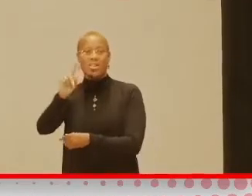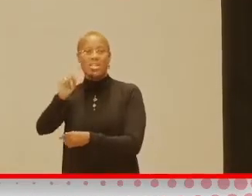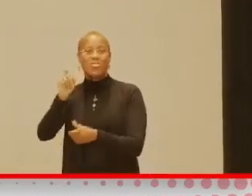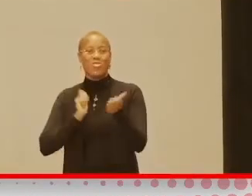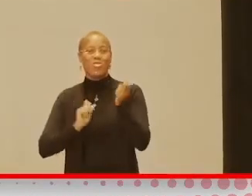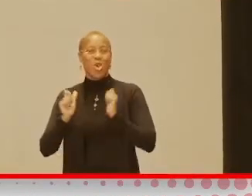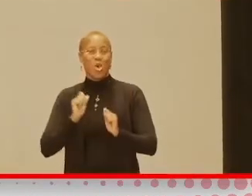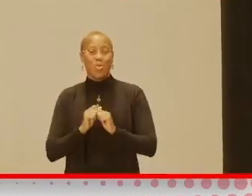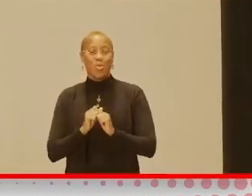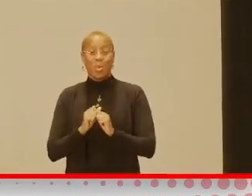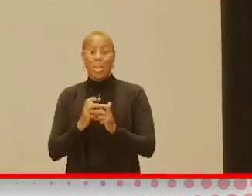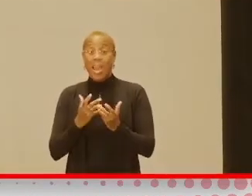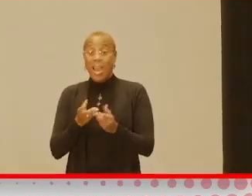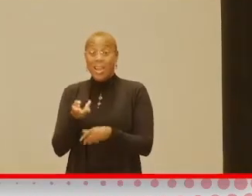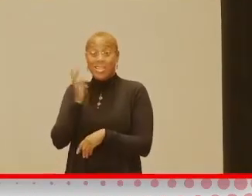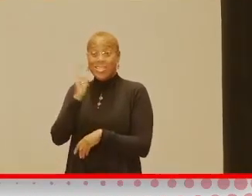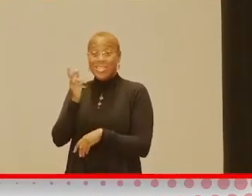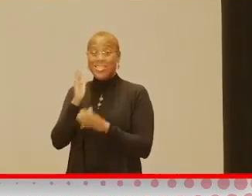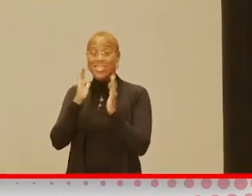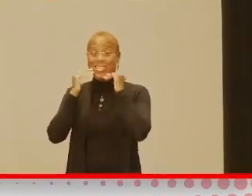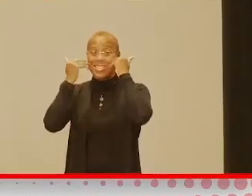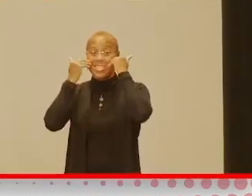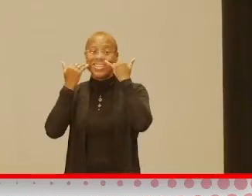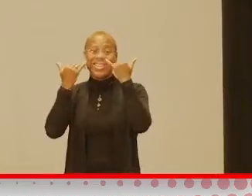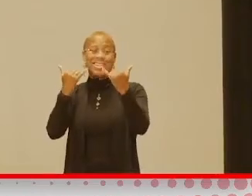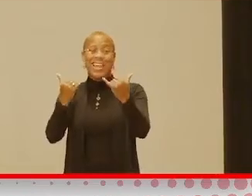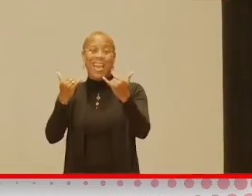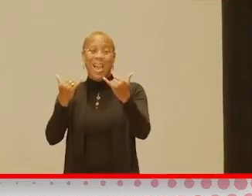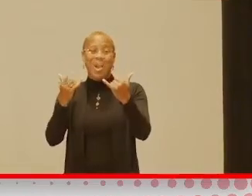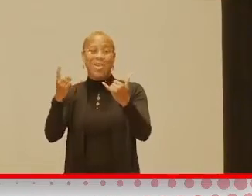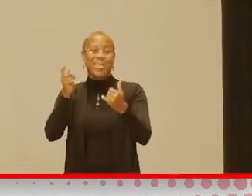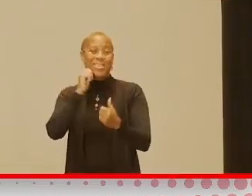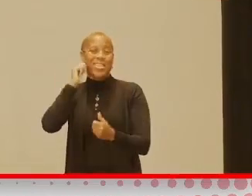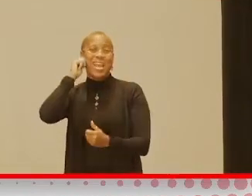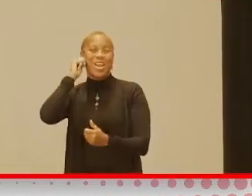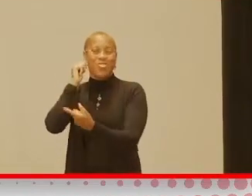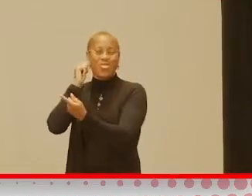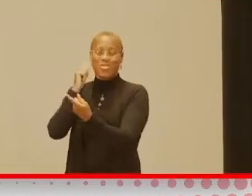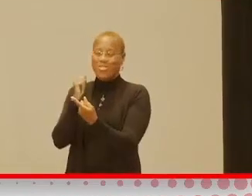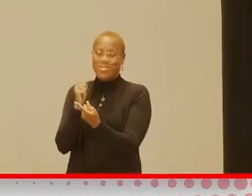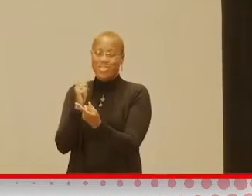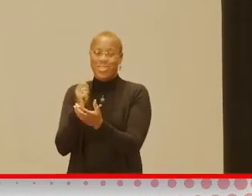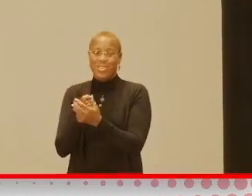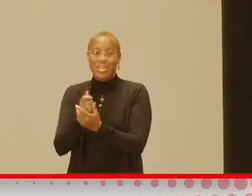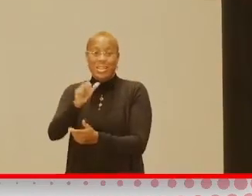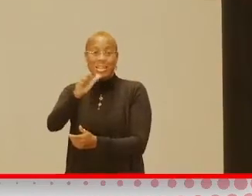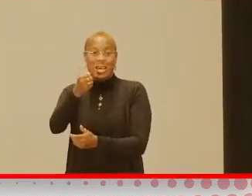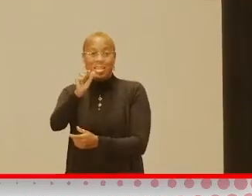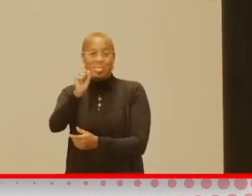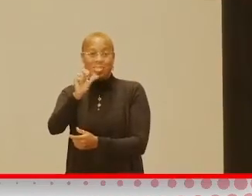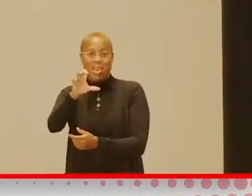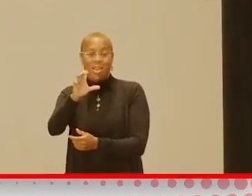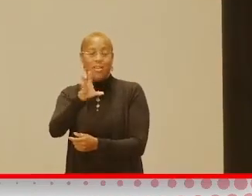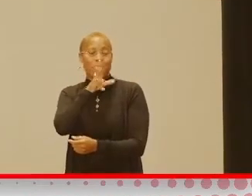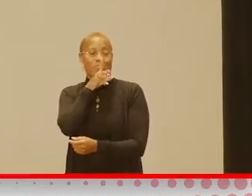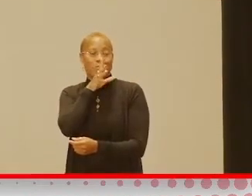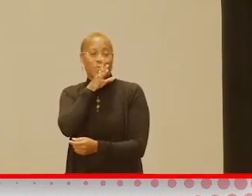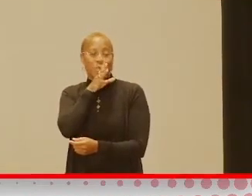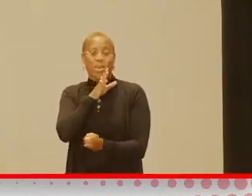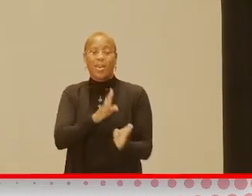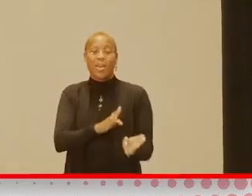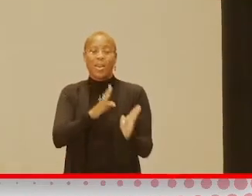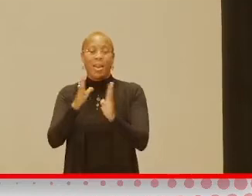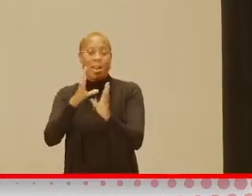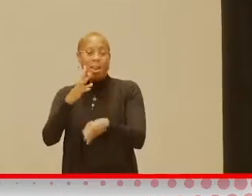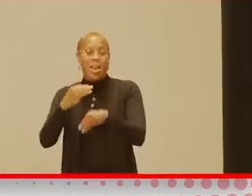And look, I got a smile because he's a teenager. That's about all I could get, right? Ten seconds of talking and a